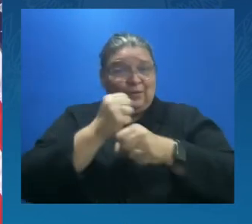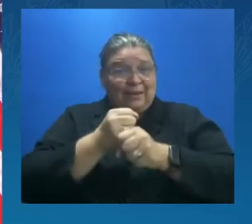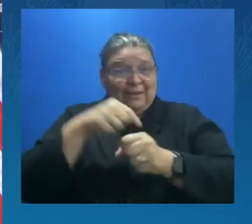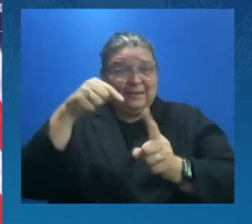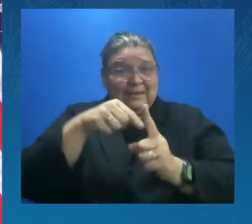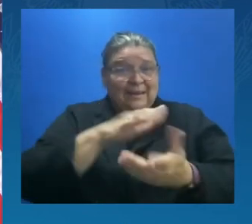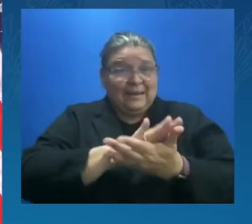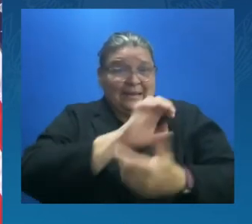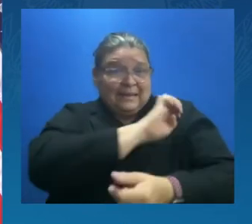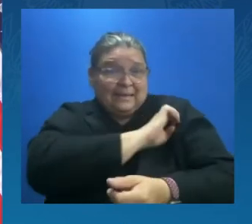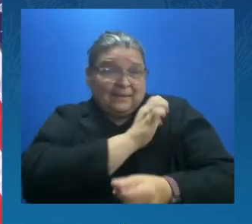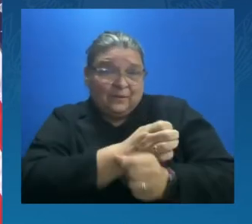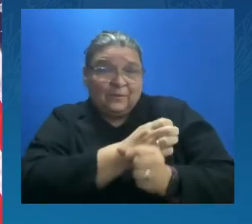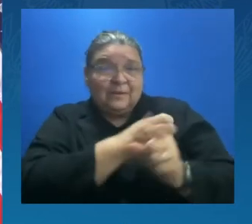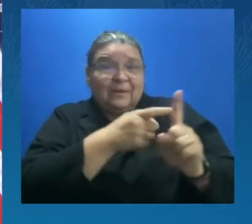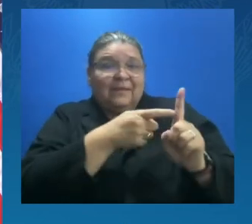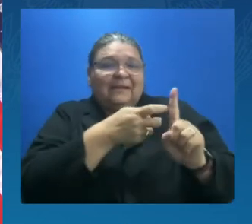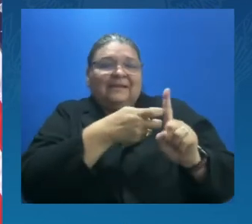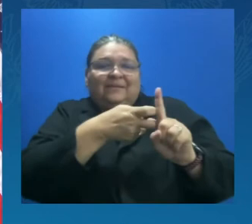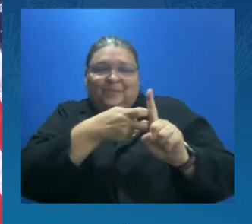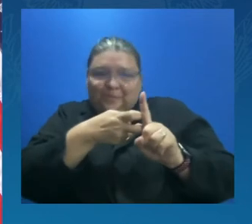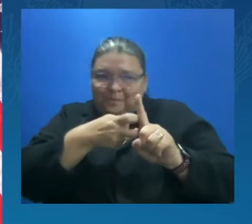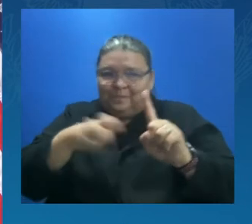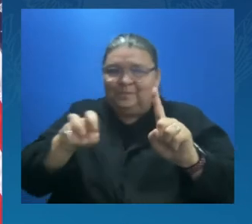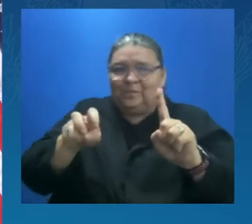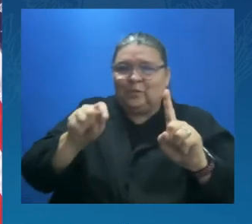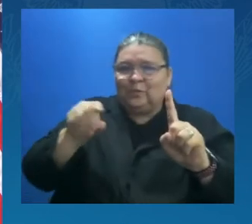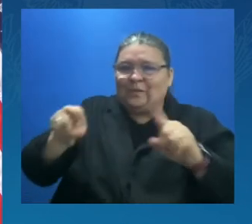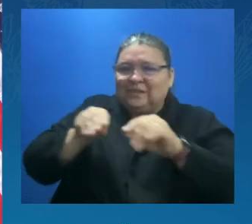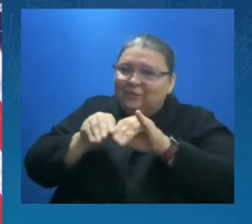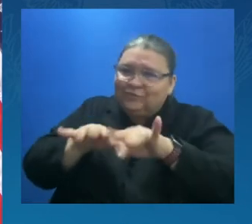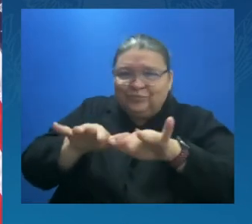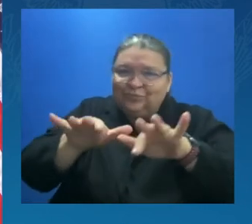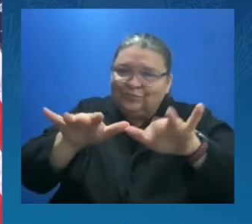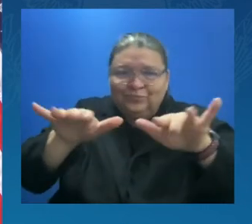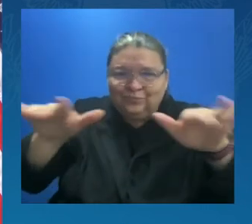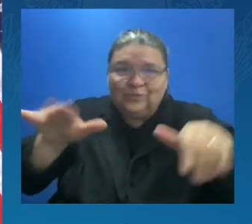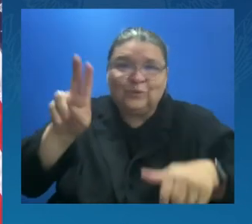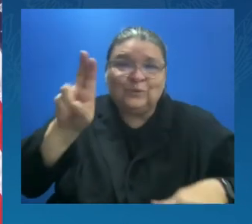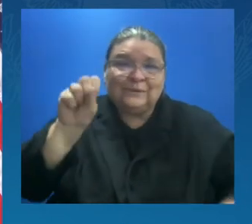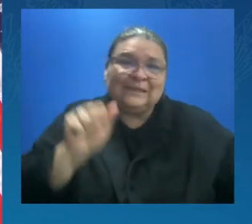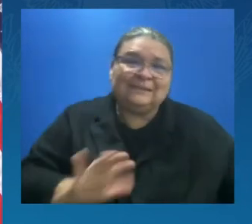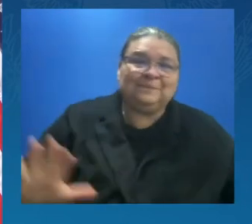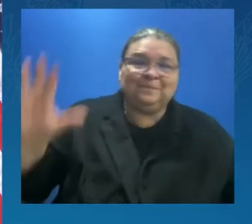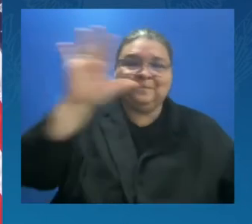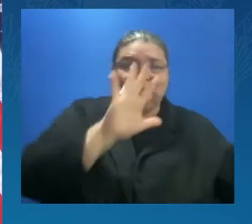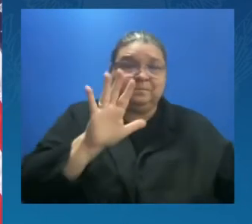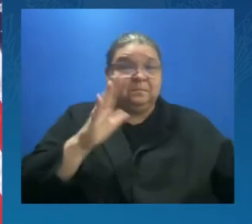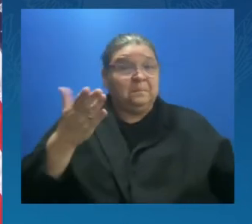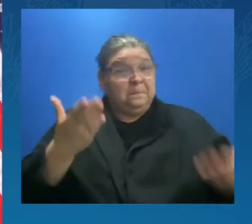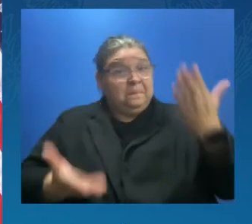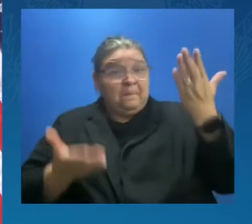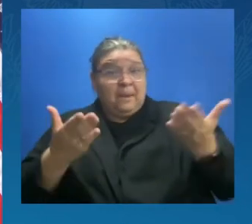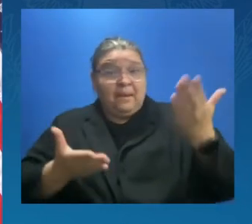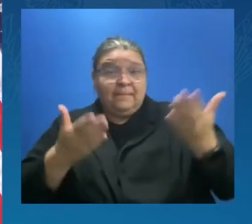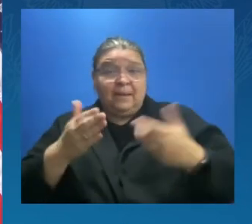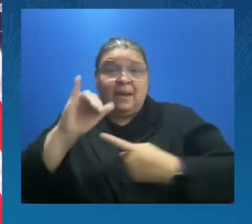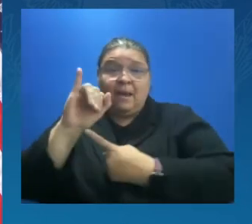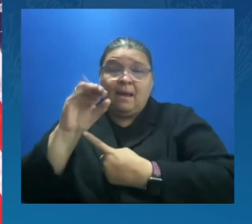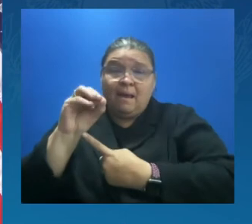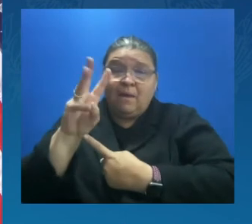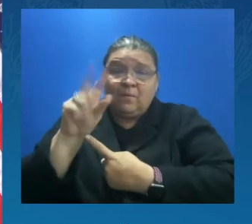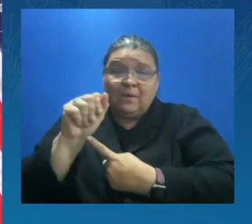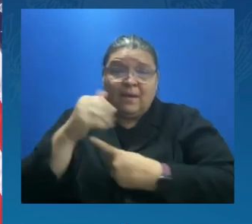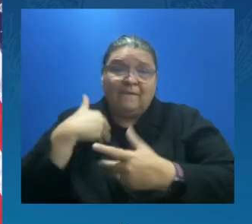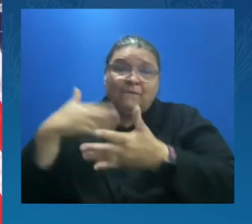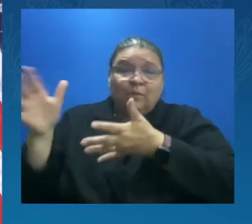transportation of energy. So, think from a wind farm in Iowa to a suburb in Chicago.